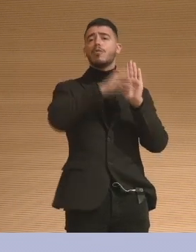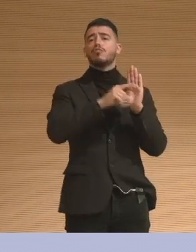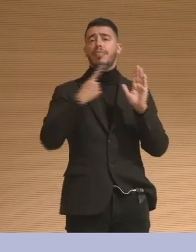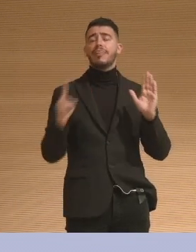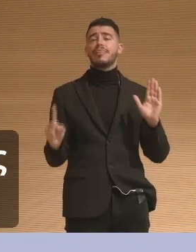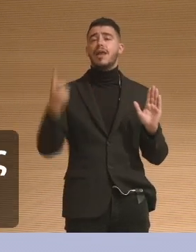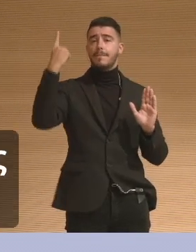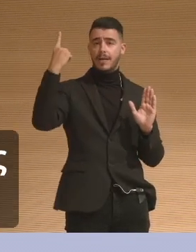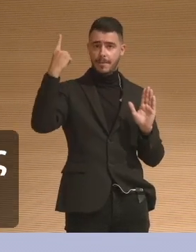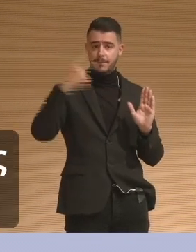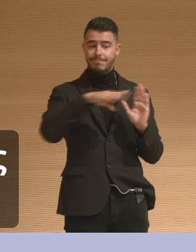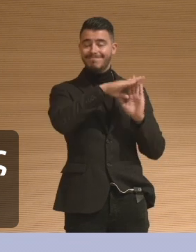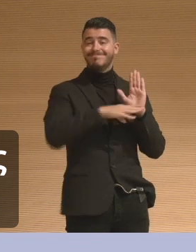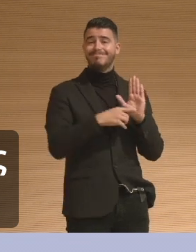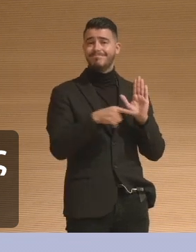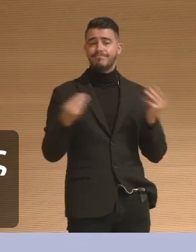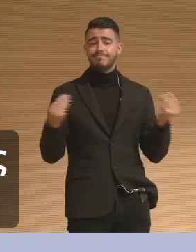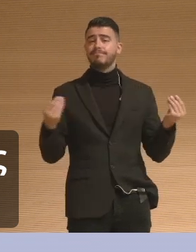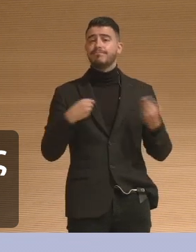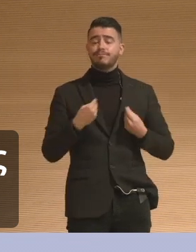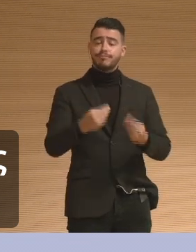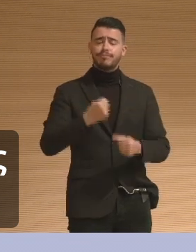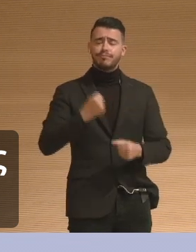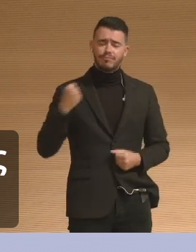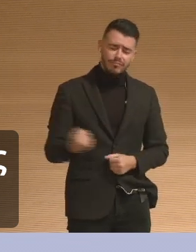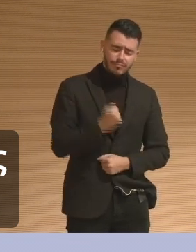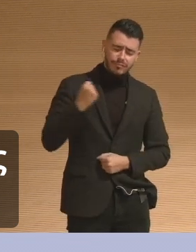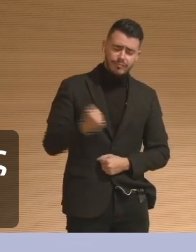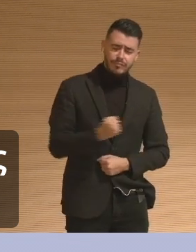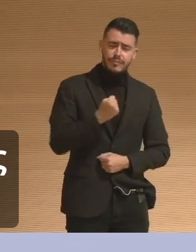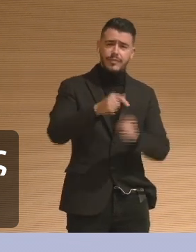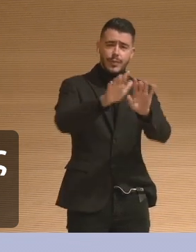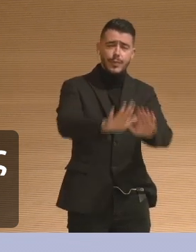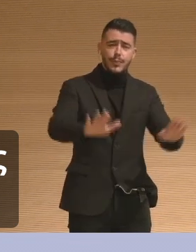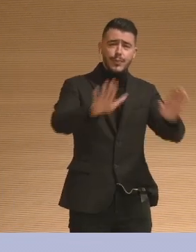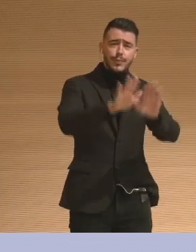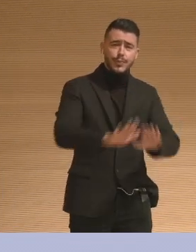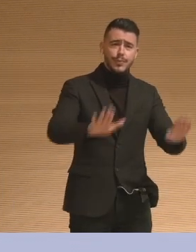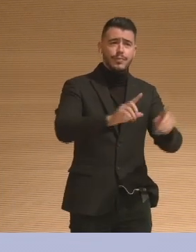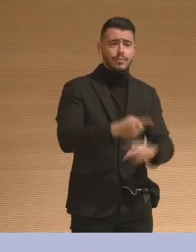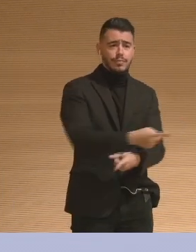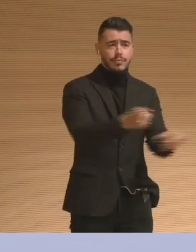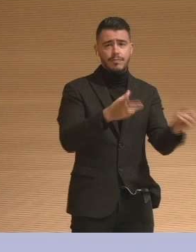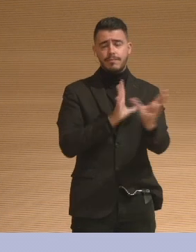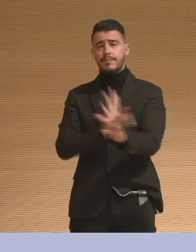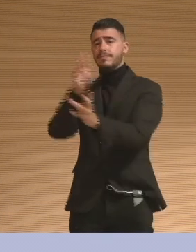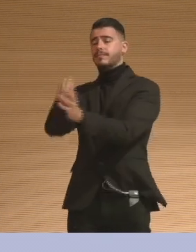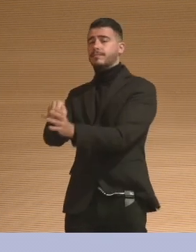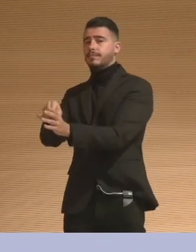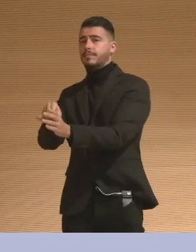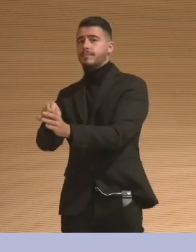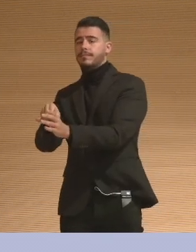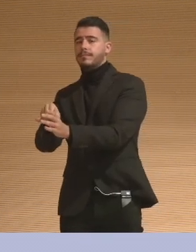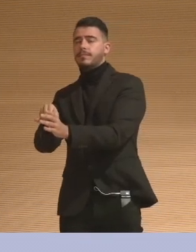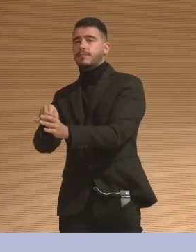plastic beads. And they were healing through tremendous challenges. And they were performing